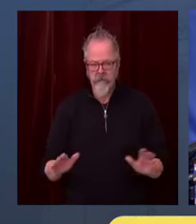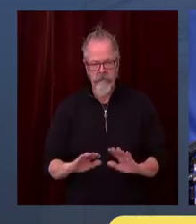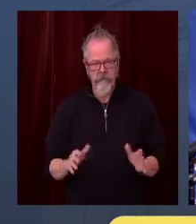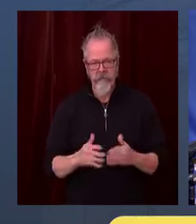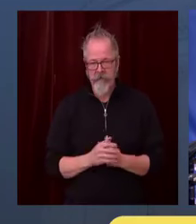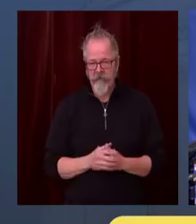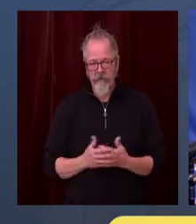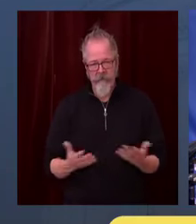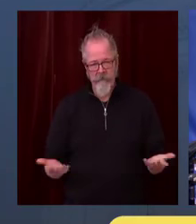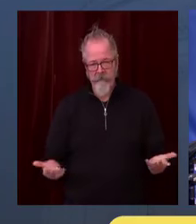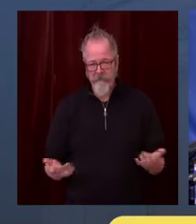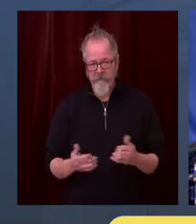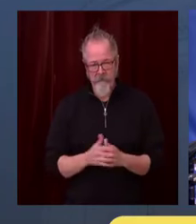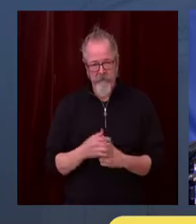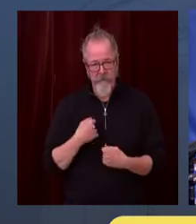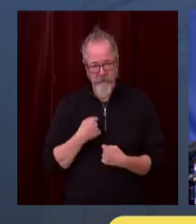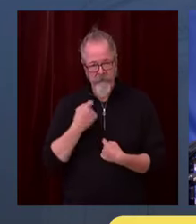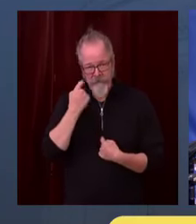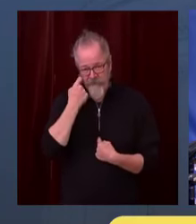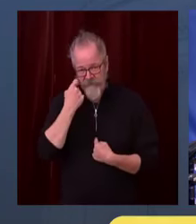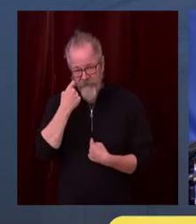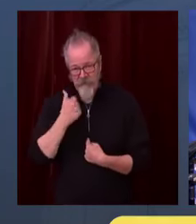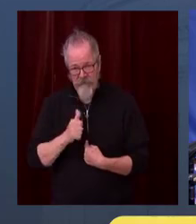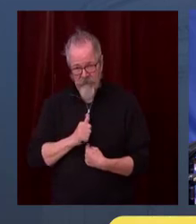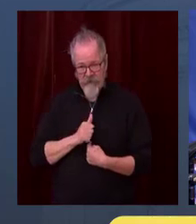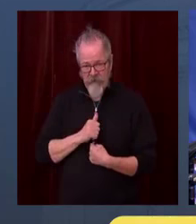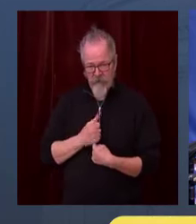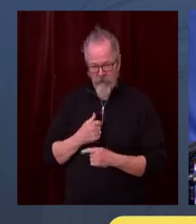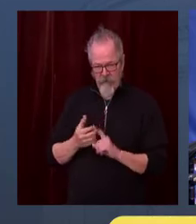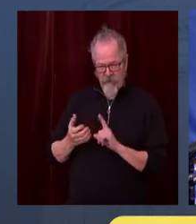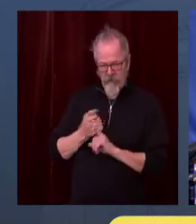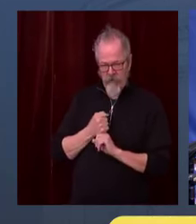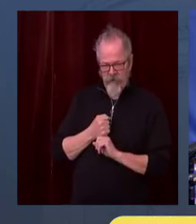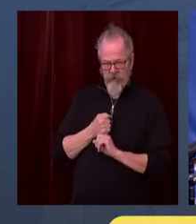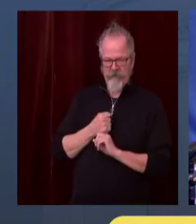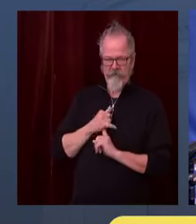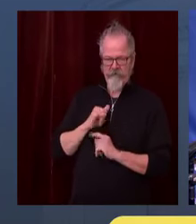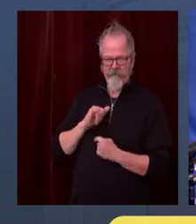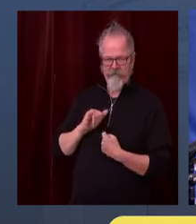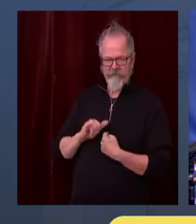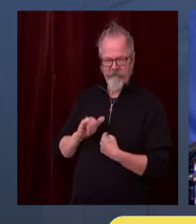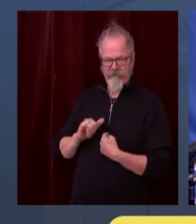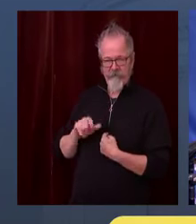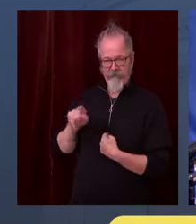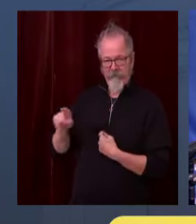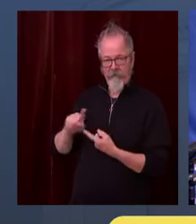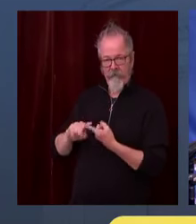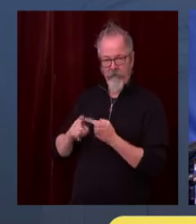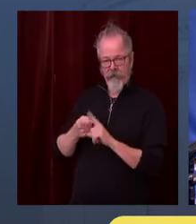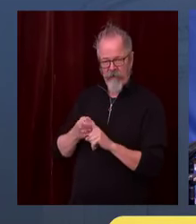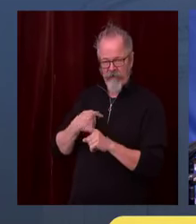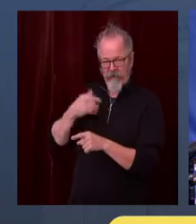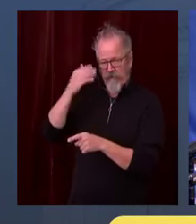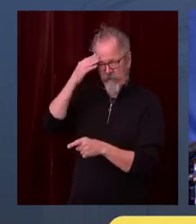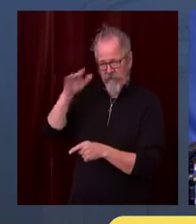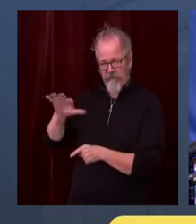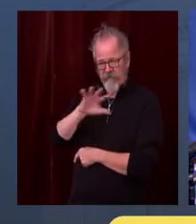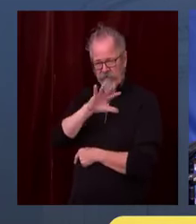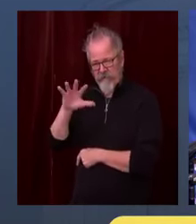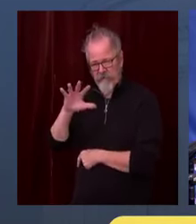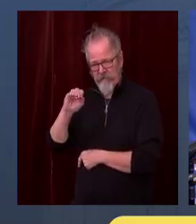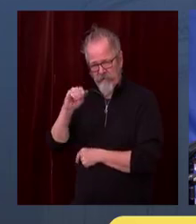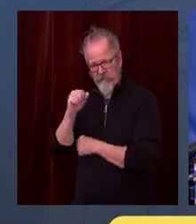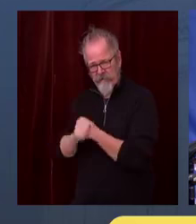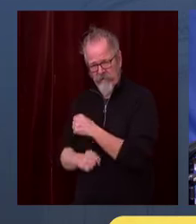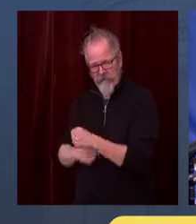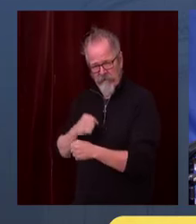guy. But neither here nor I know whether he or I have COVID right now. And if I'm going to see him, it's going to be outside.